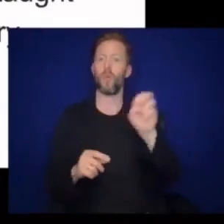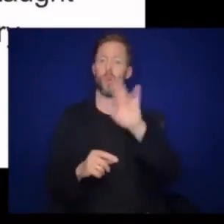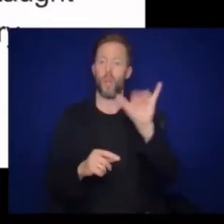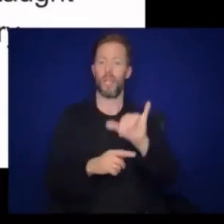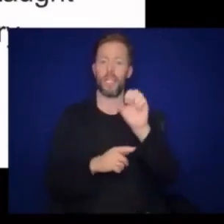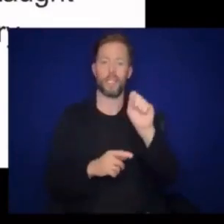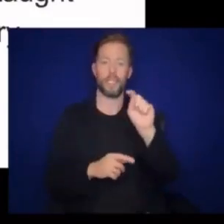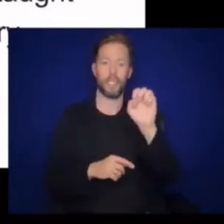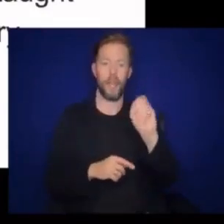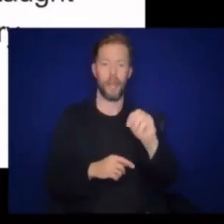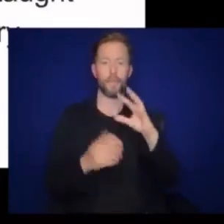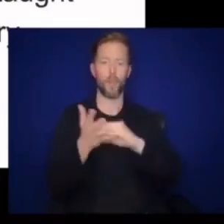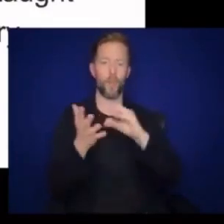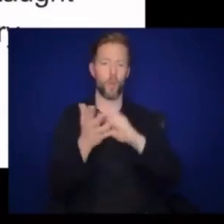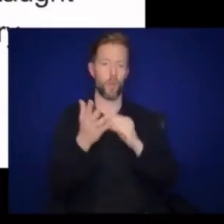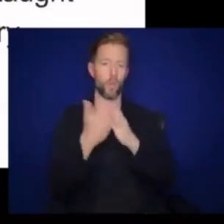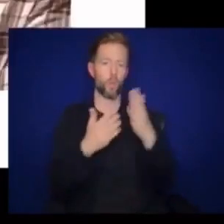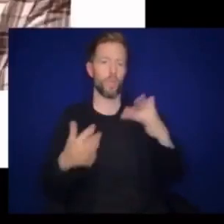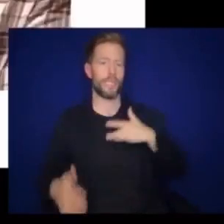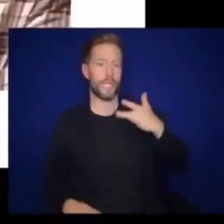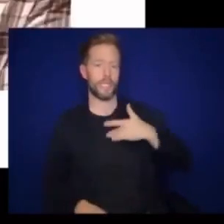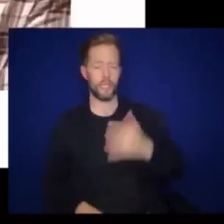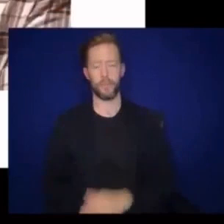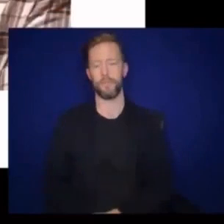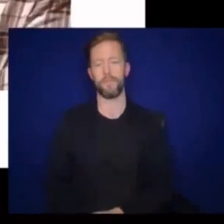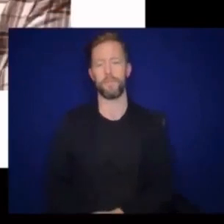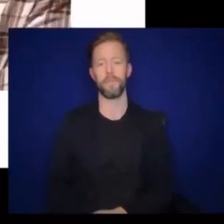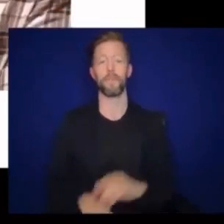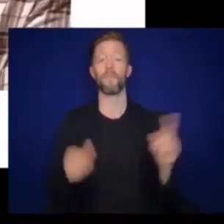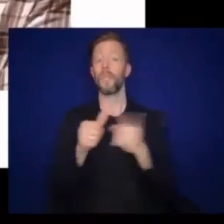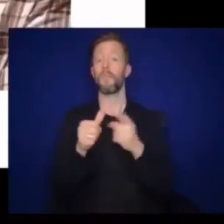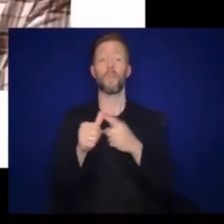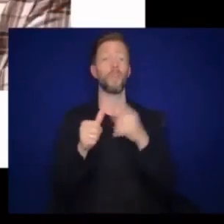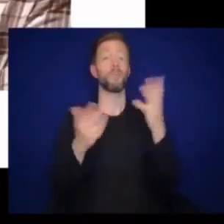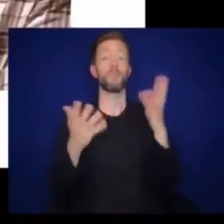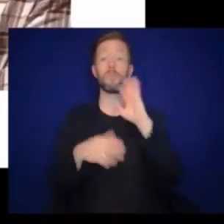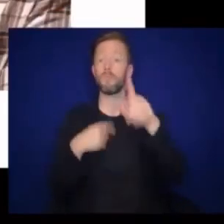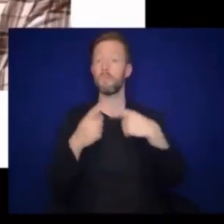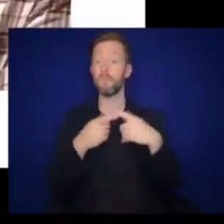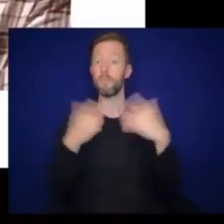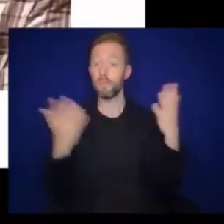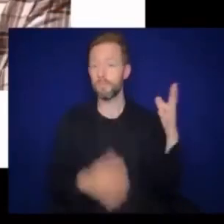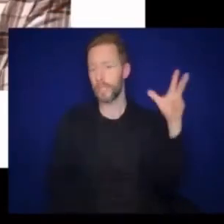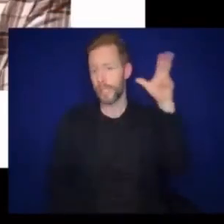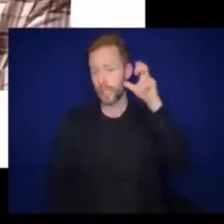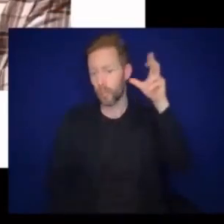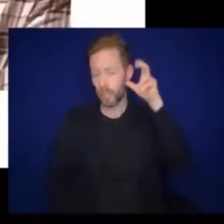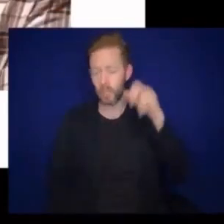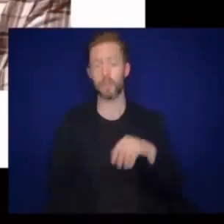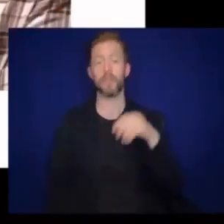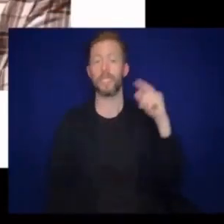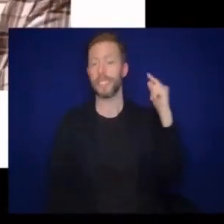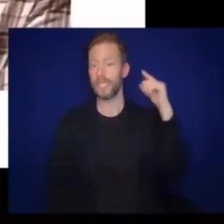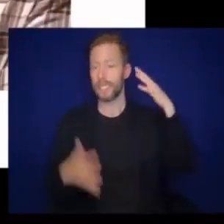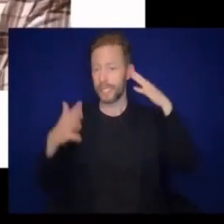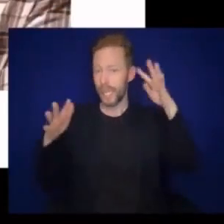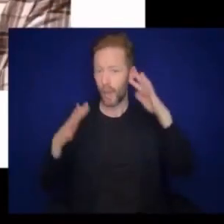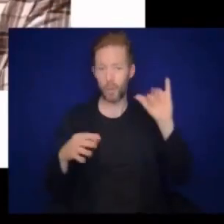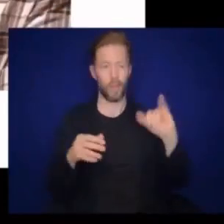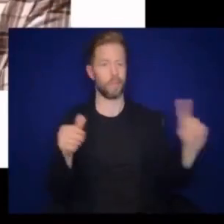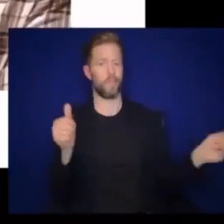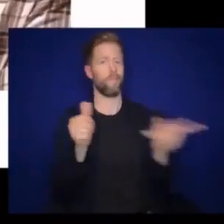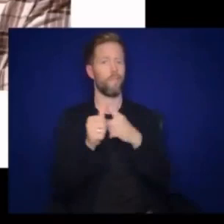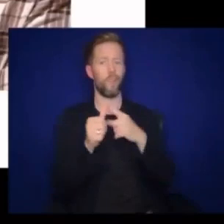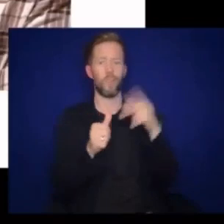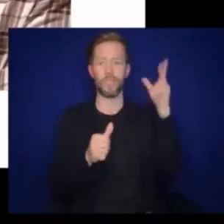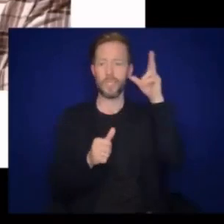is, learning through senses. The first sense we'll talk about is a sense of hearing. Sound is the first